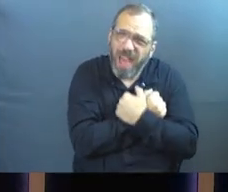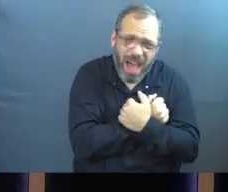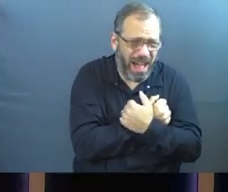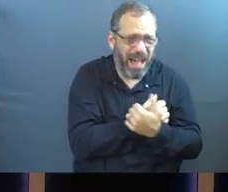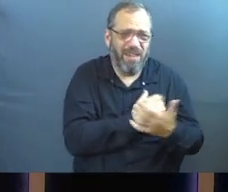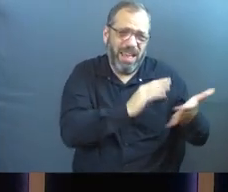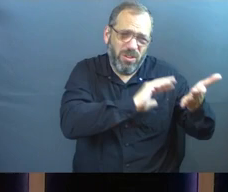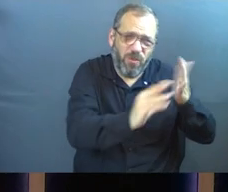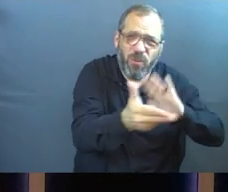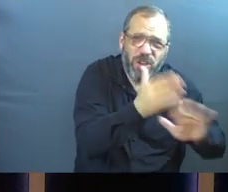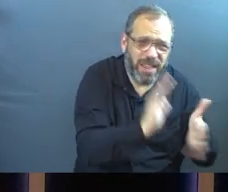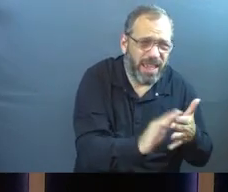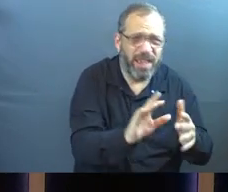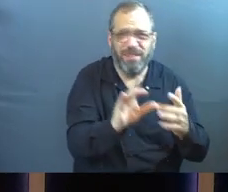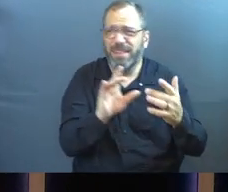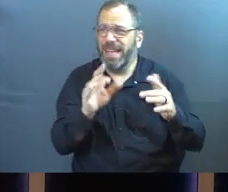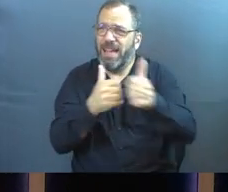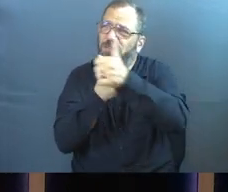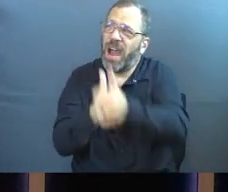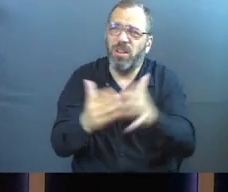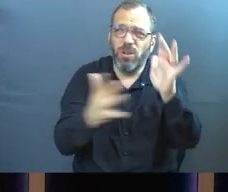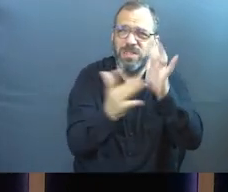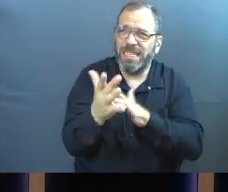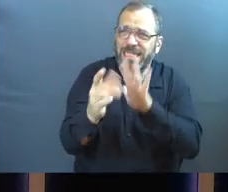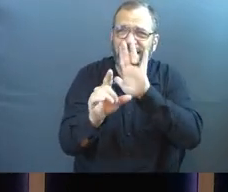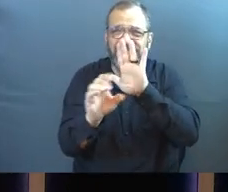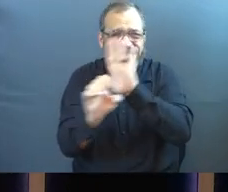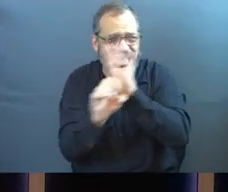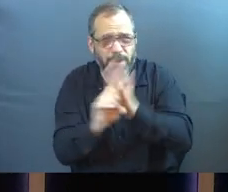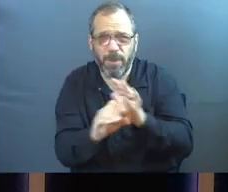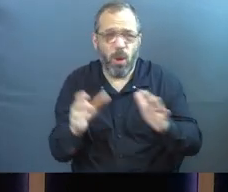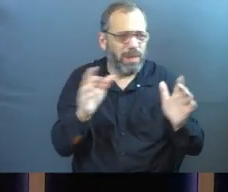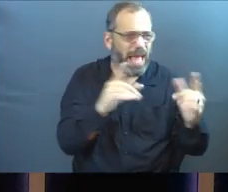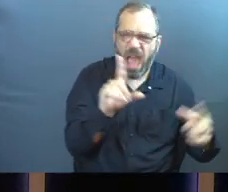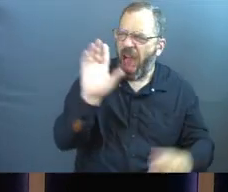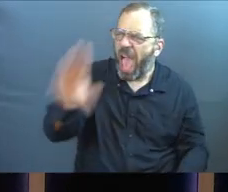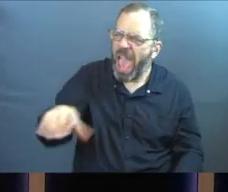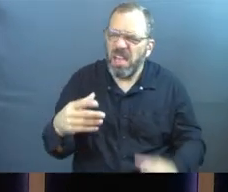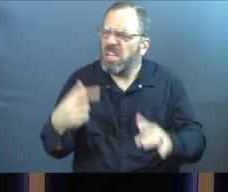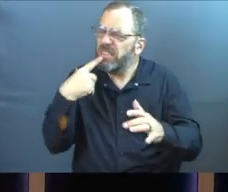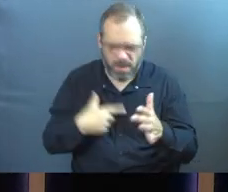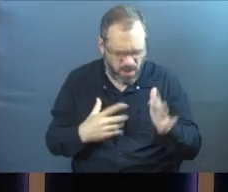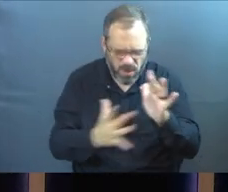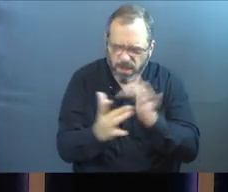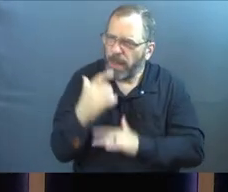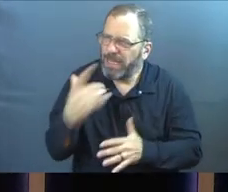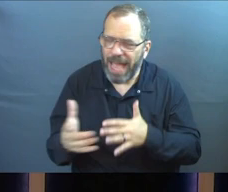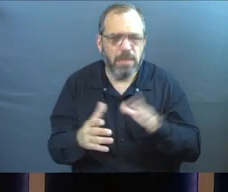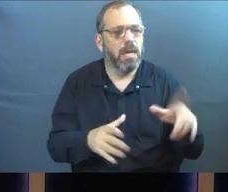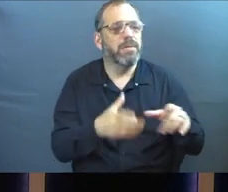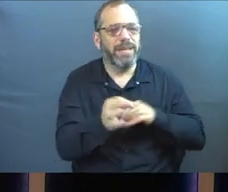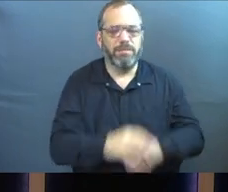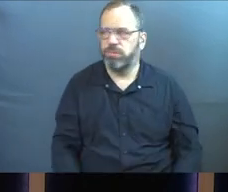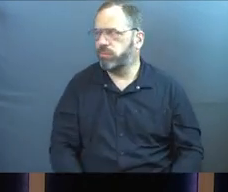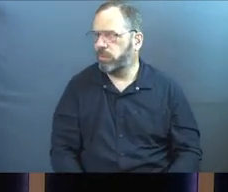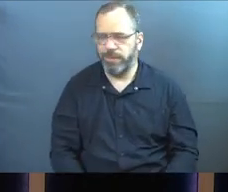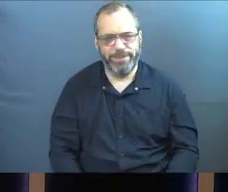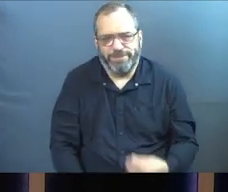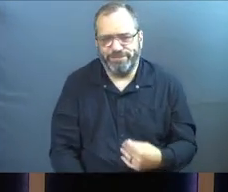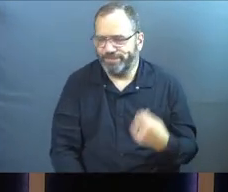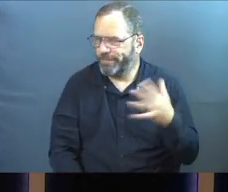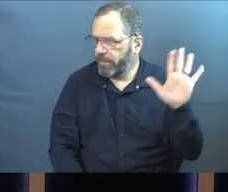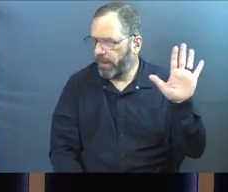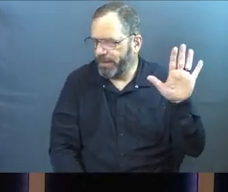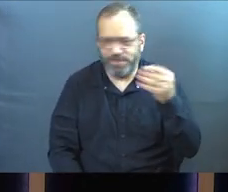and to forgive and to walk the example of Jesus before a person. When they ask you questions, you give them the actual answers. You don't shrink back.